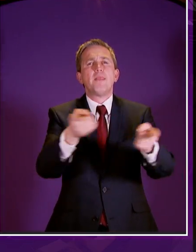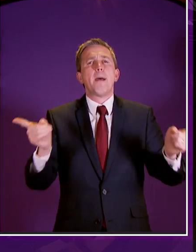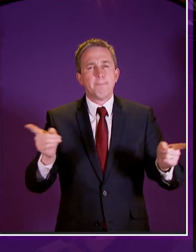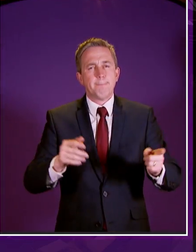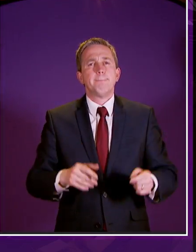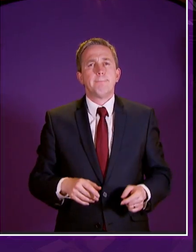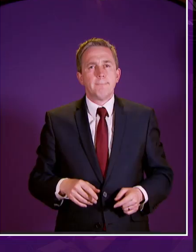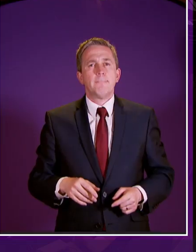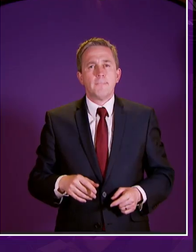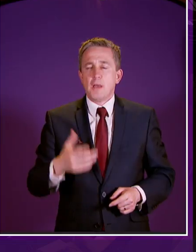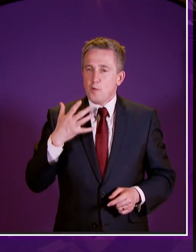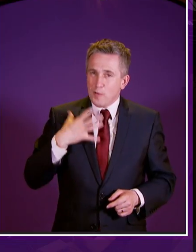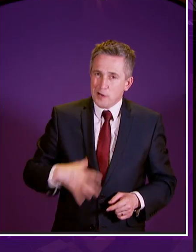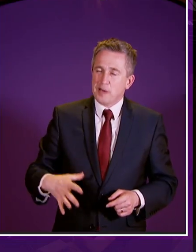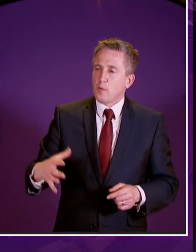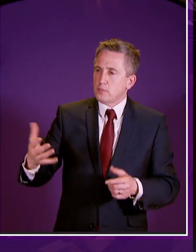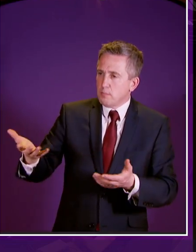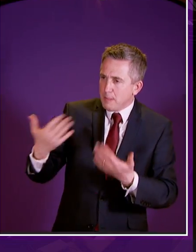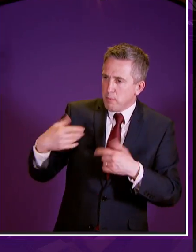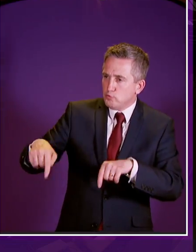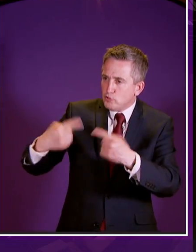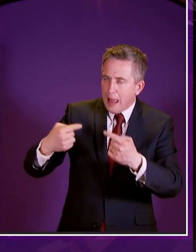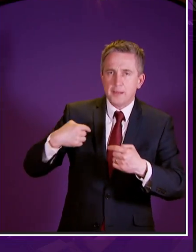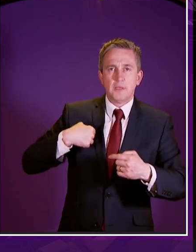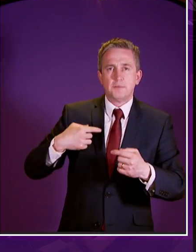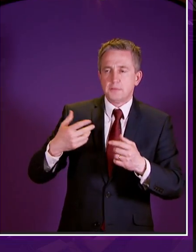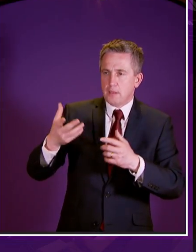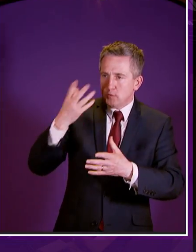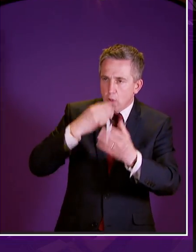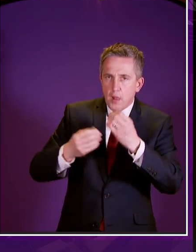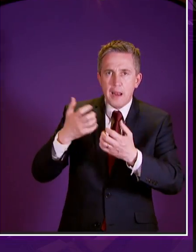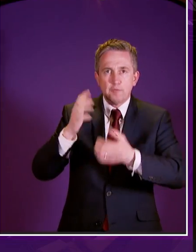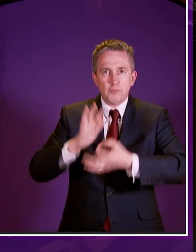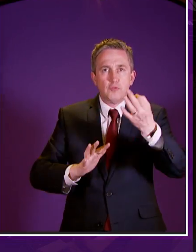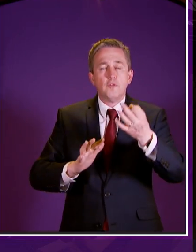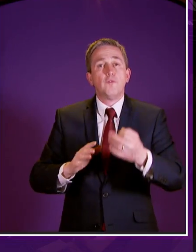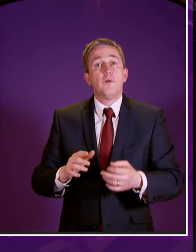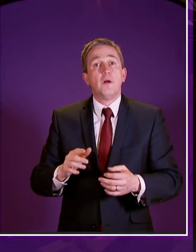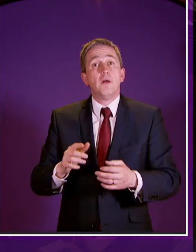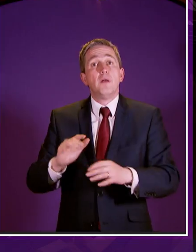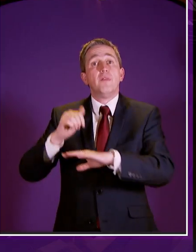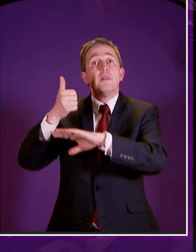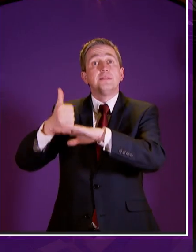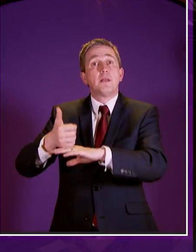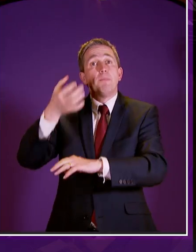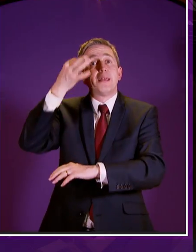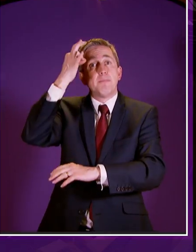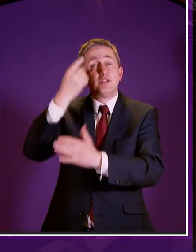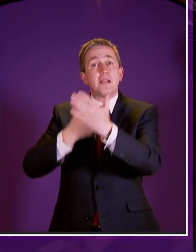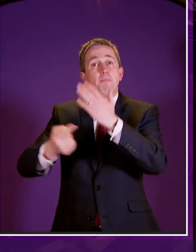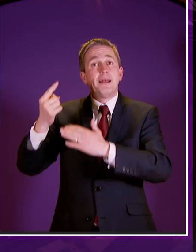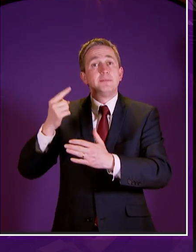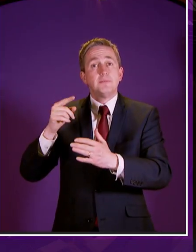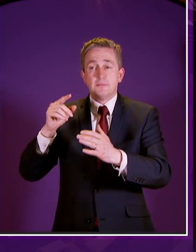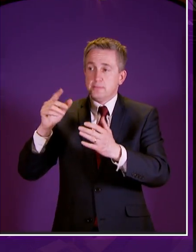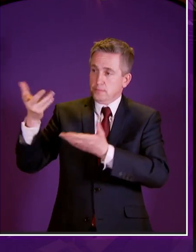and welcoming scrutiny and challenge we will learn from the independent scottish commission on social security which will be